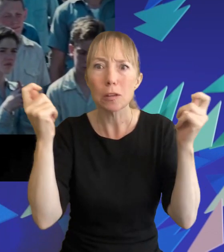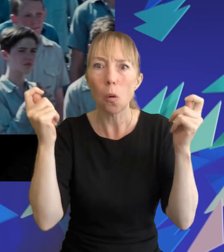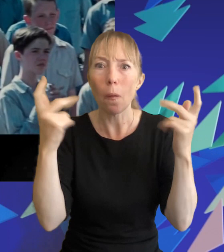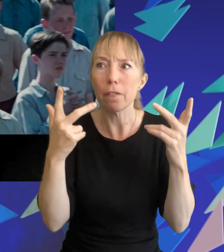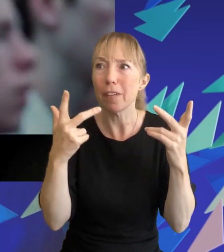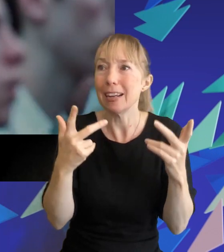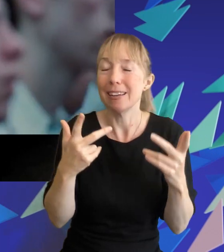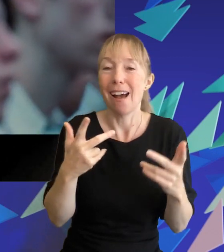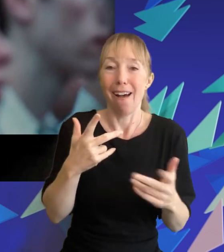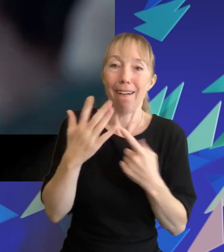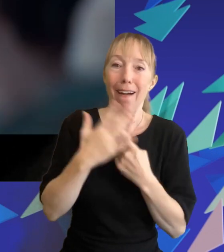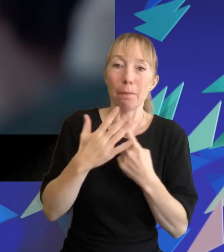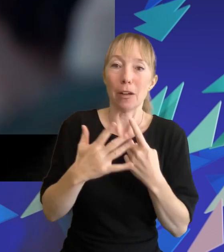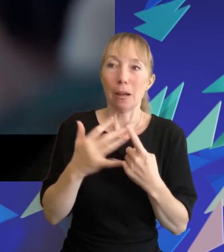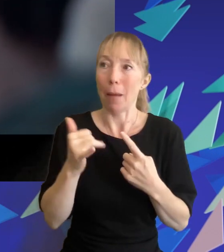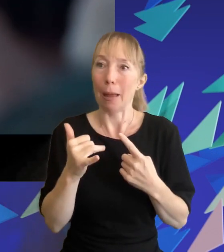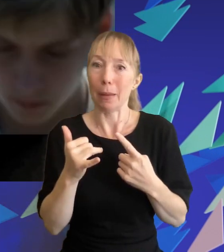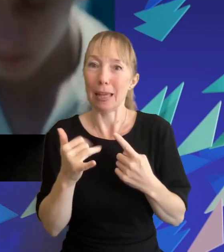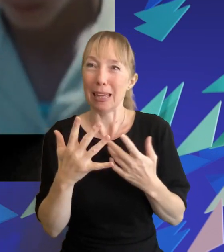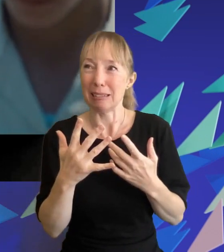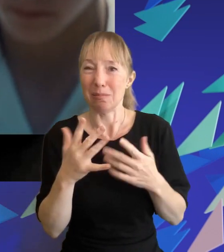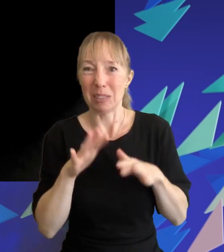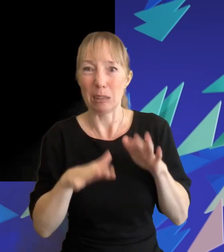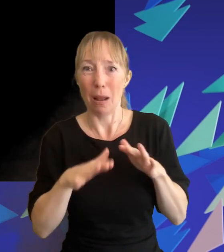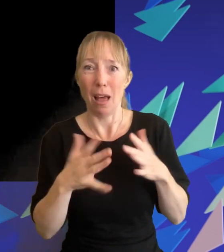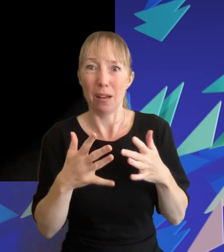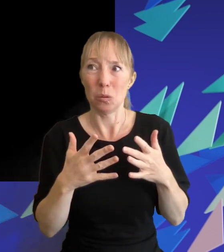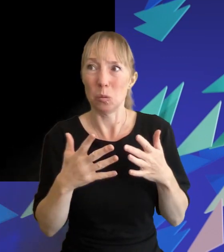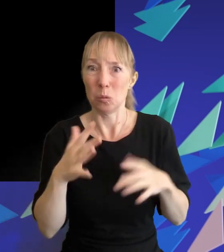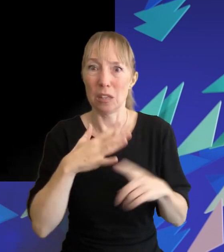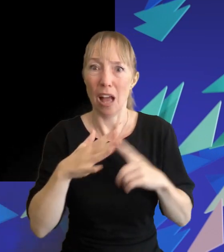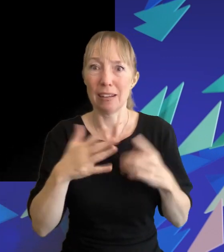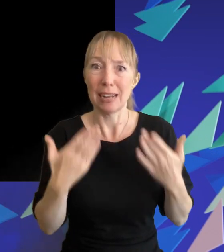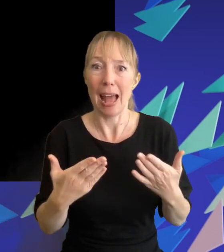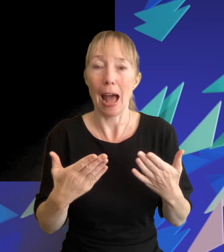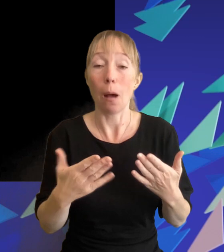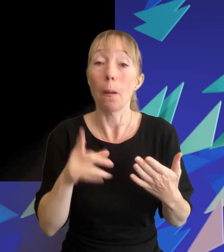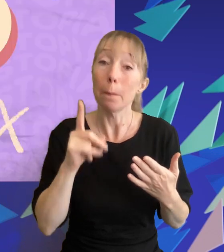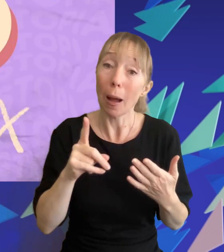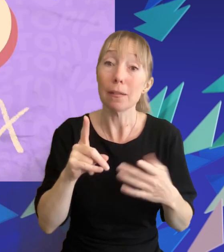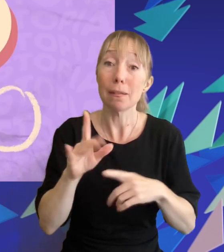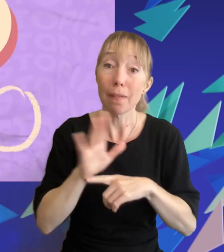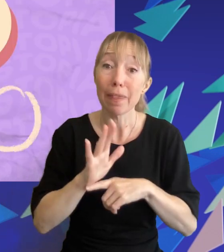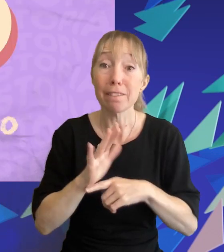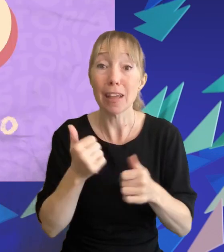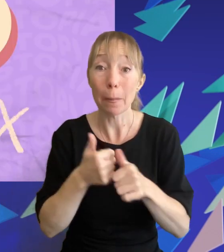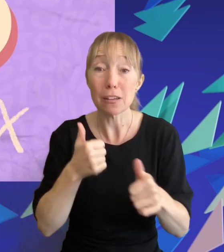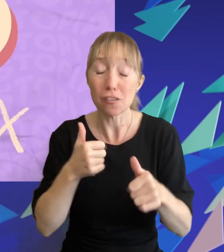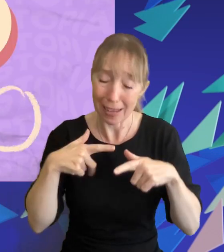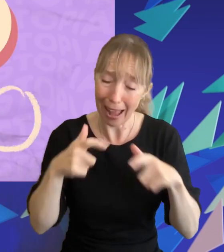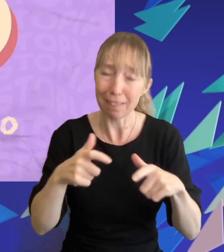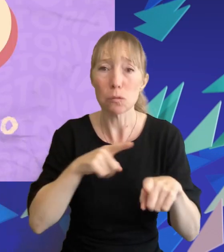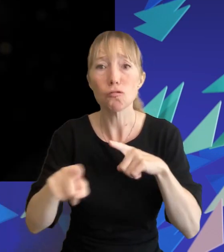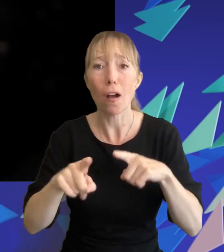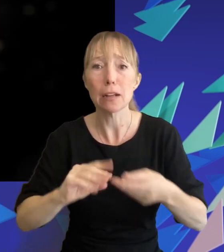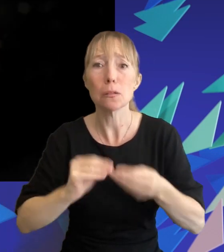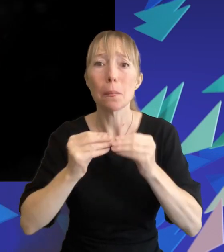slightly too close to home reflection of our current society none of this stopped the film industry from trying though in 2018 the next